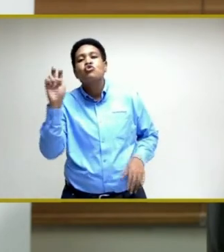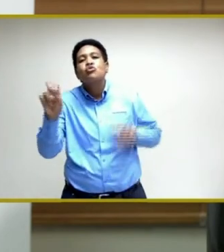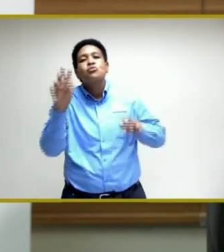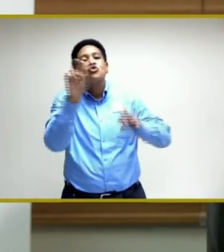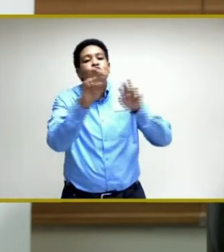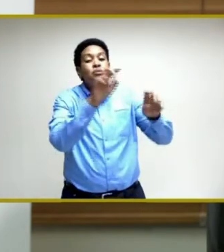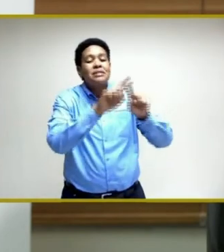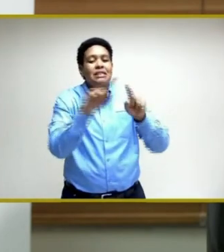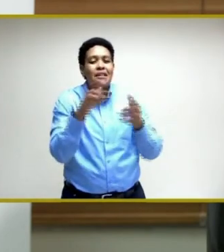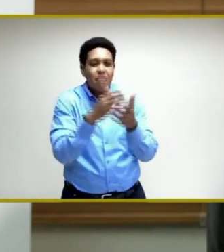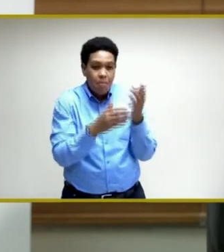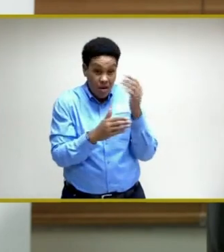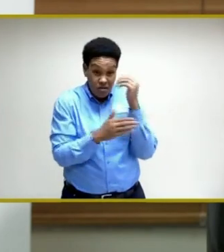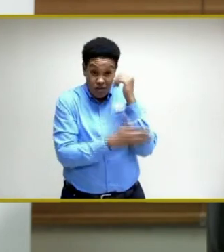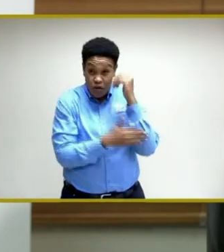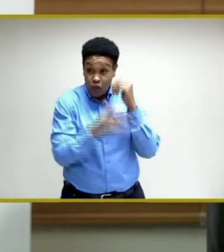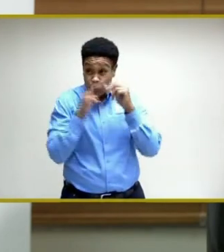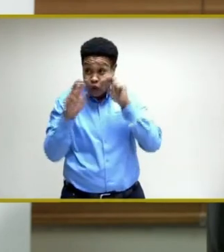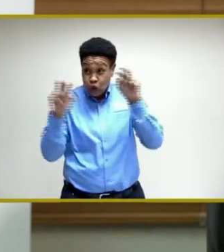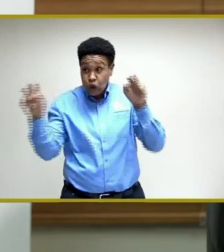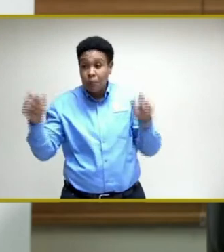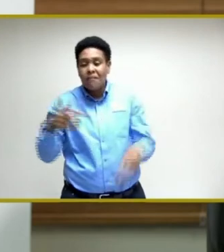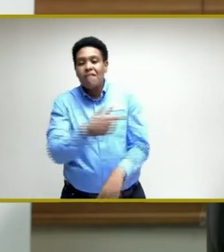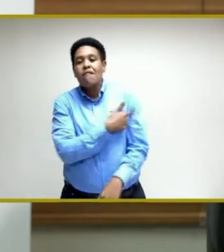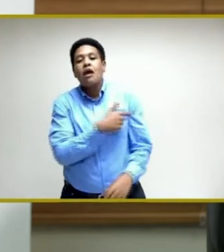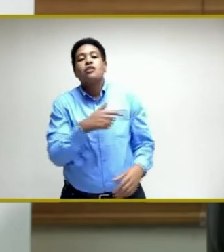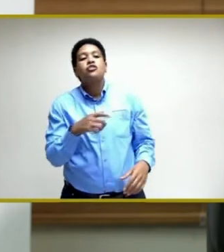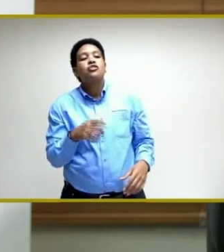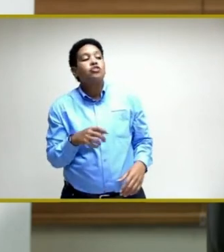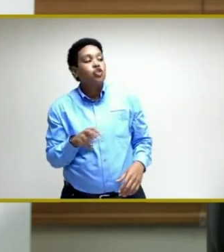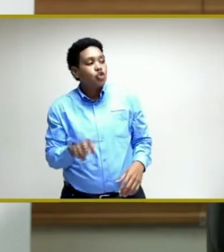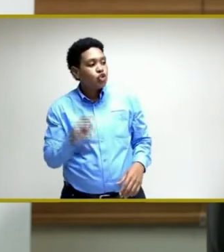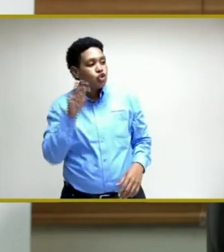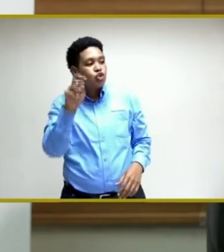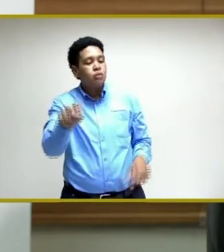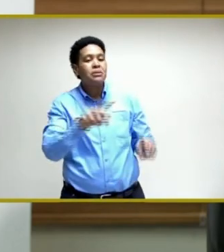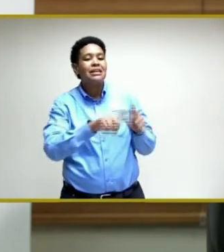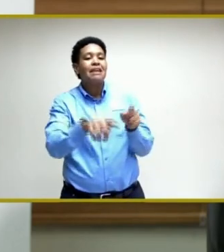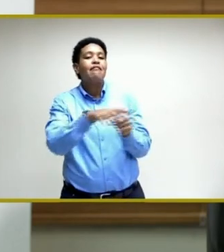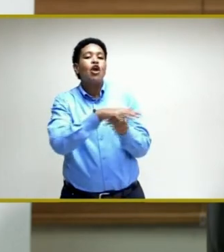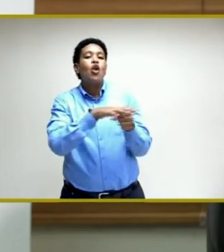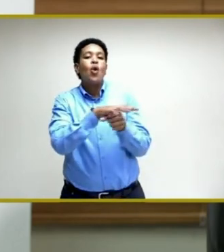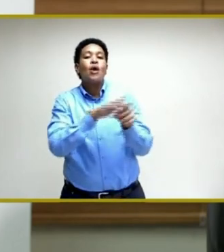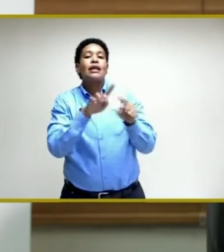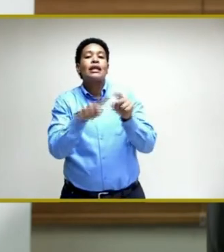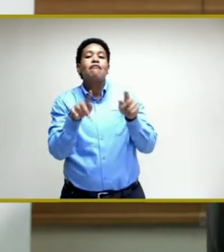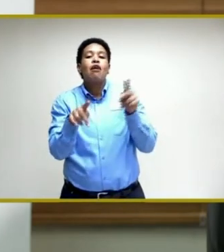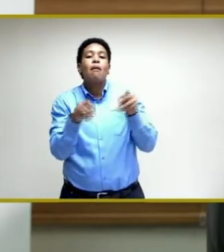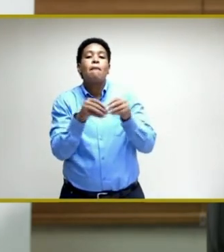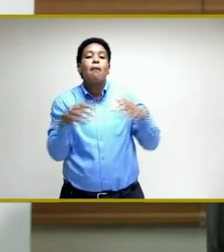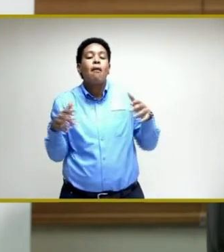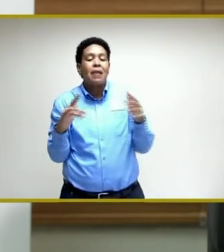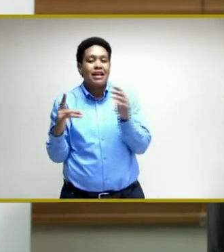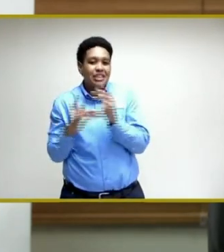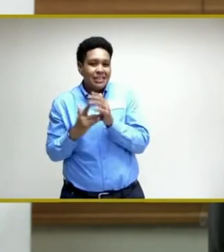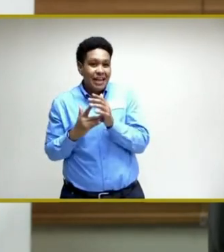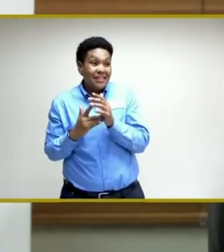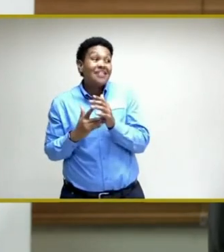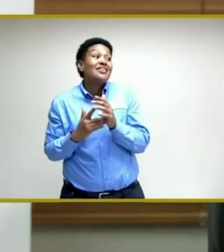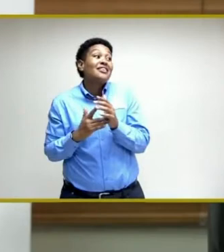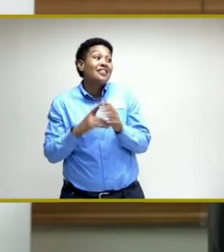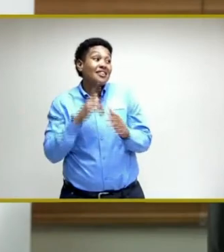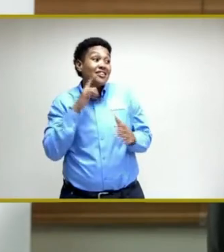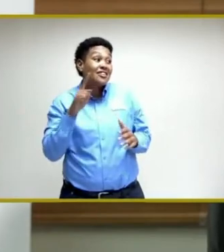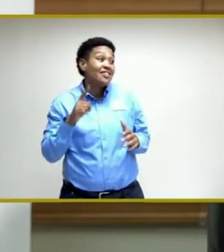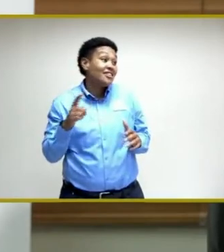program, the vaccination program, to locations, population centers, in a sense, off the